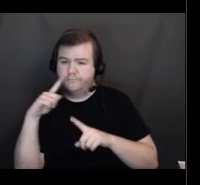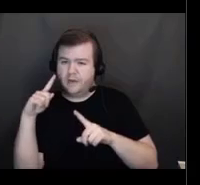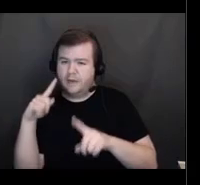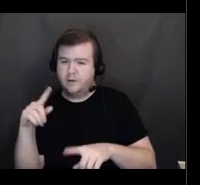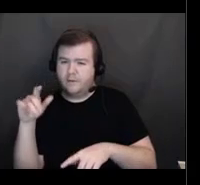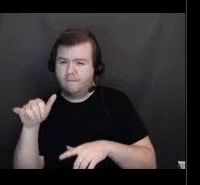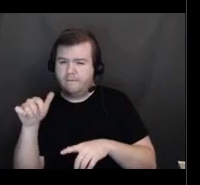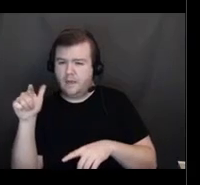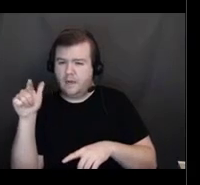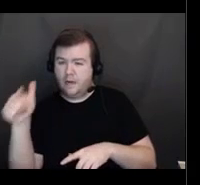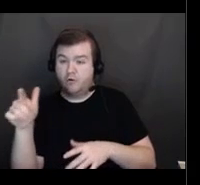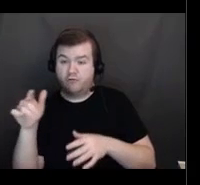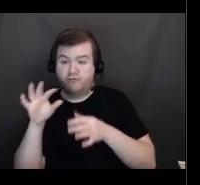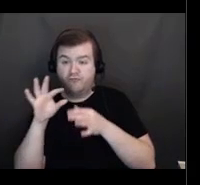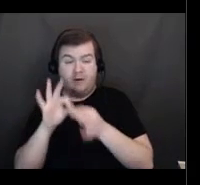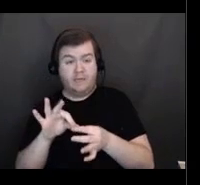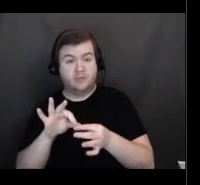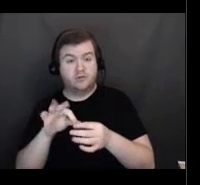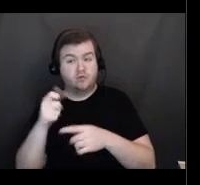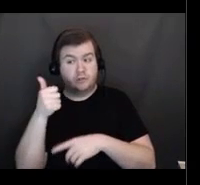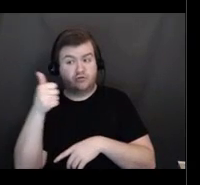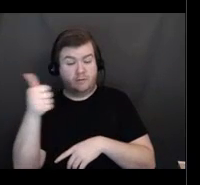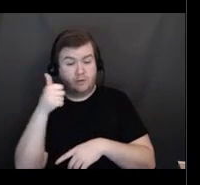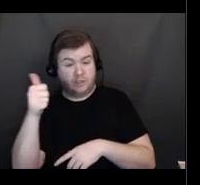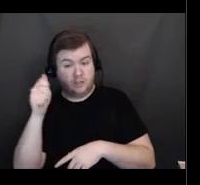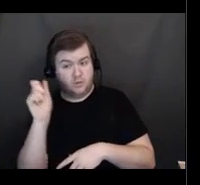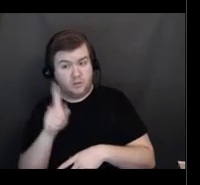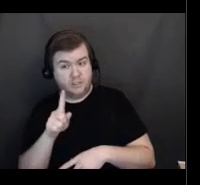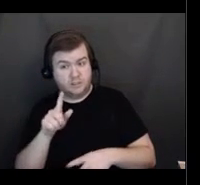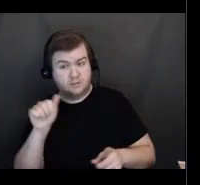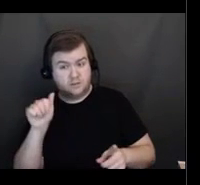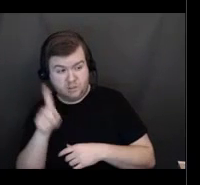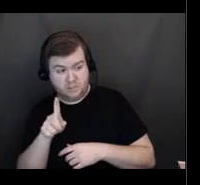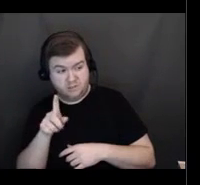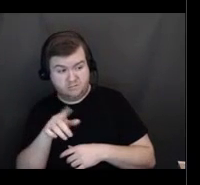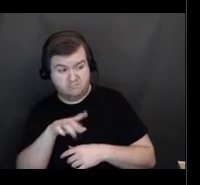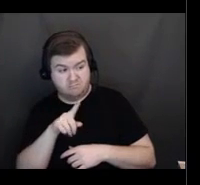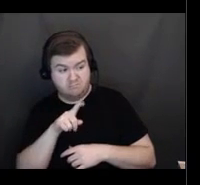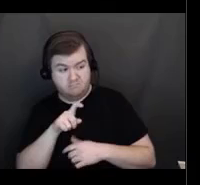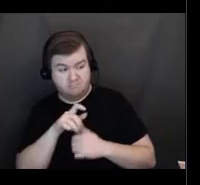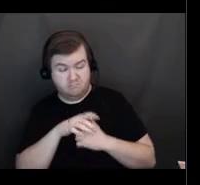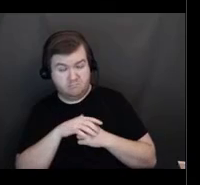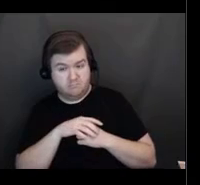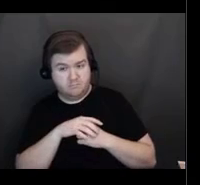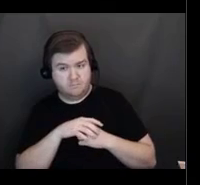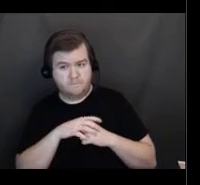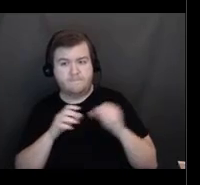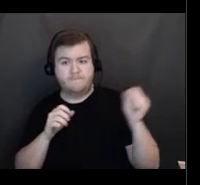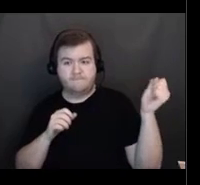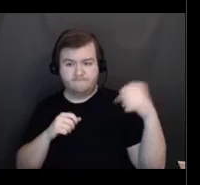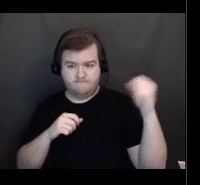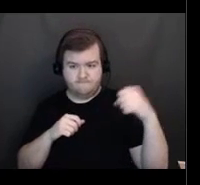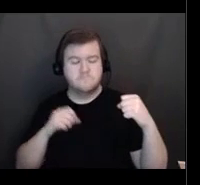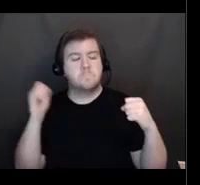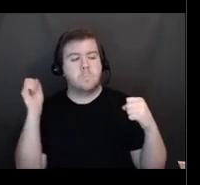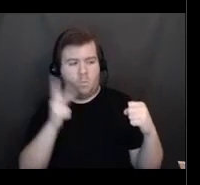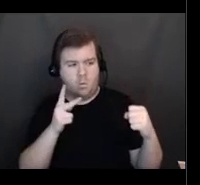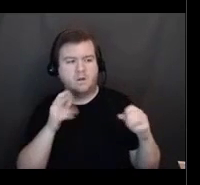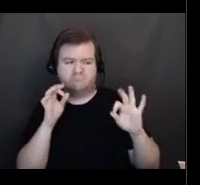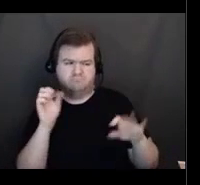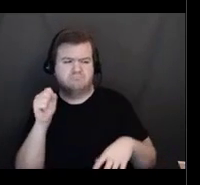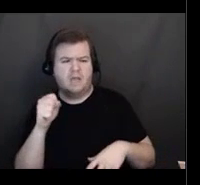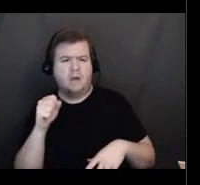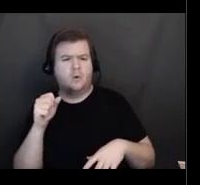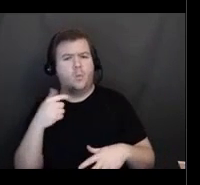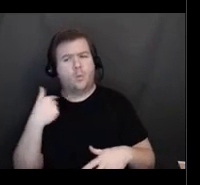on the transportation question, I am assuming you're referring to Andrea. Perfect. Yes. We can get back to